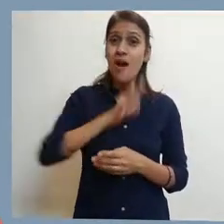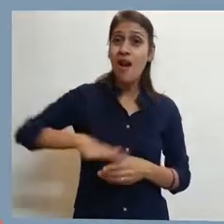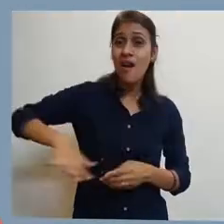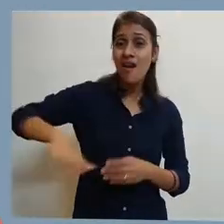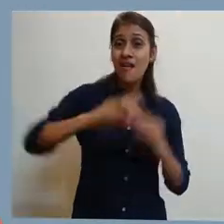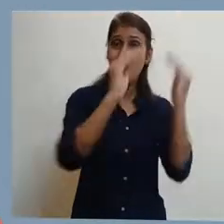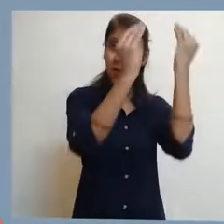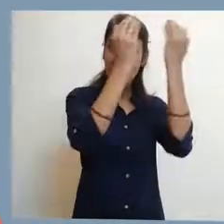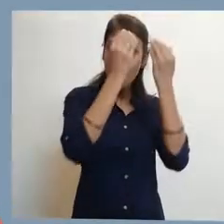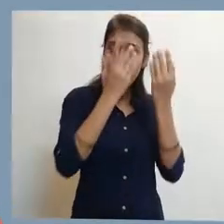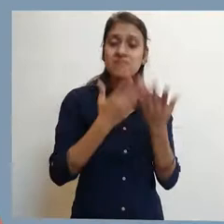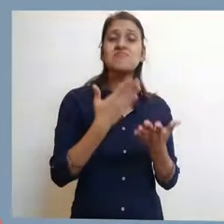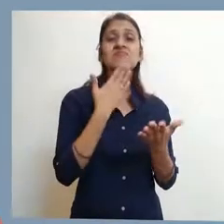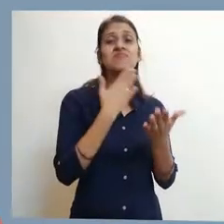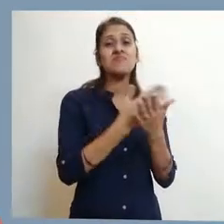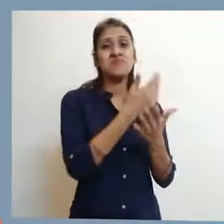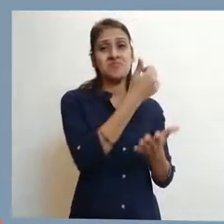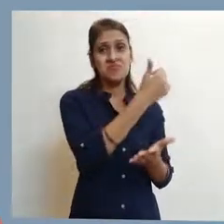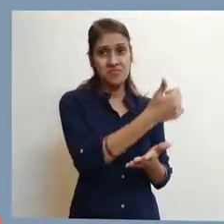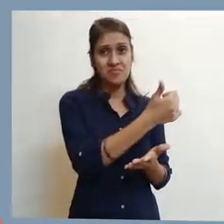contentment creased his face.